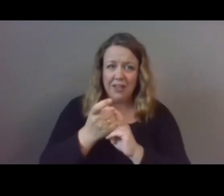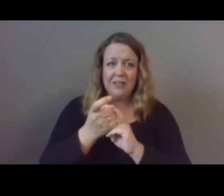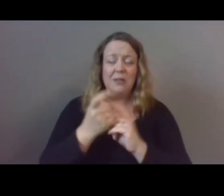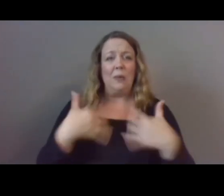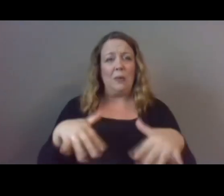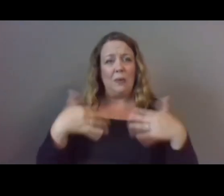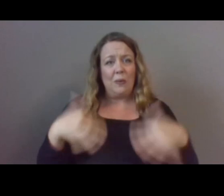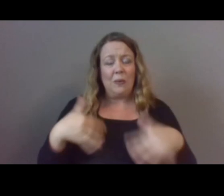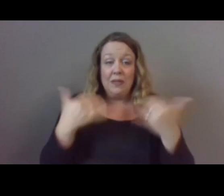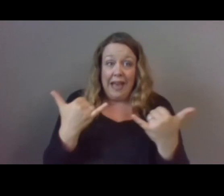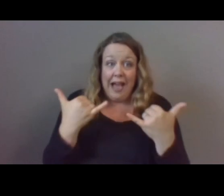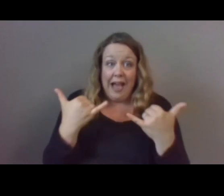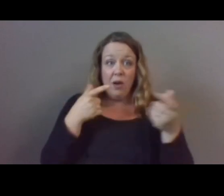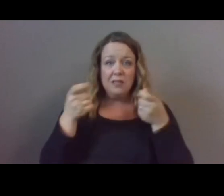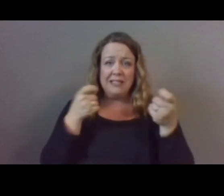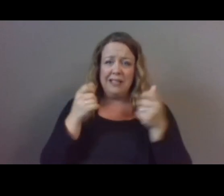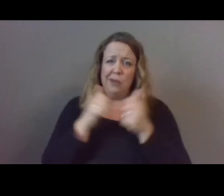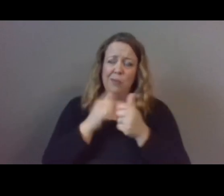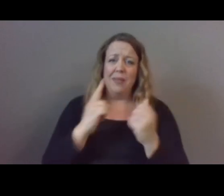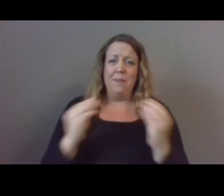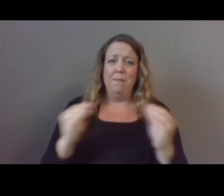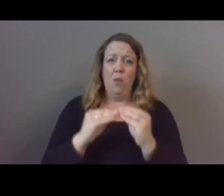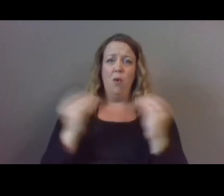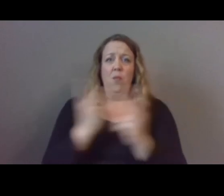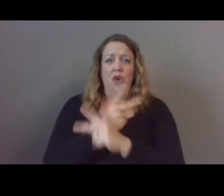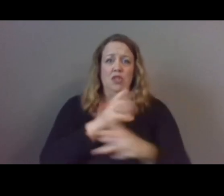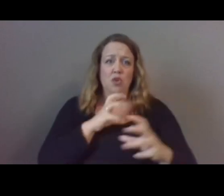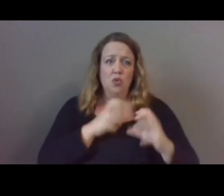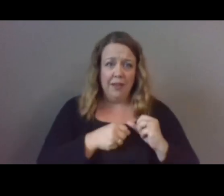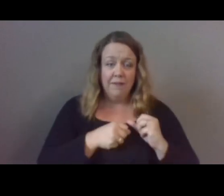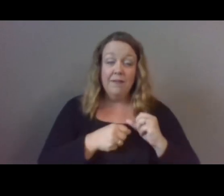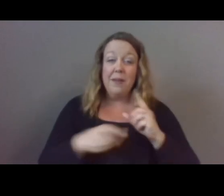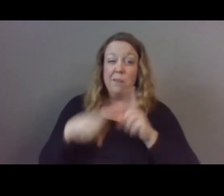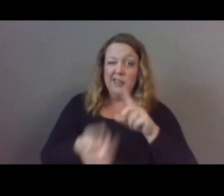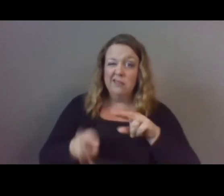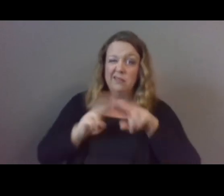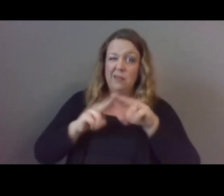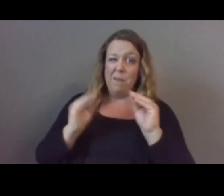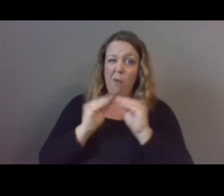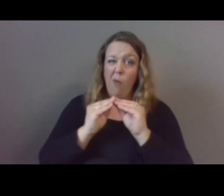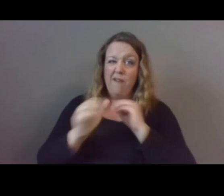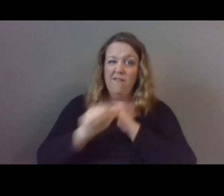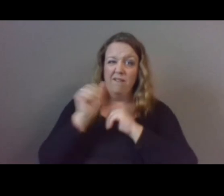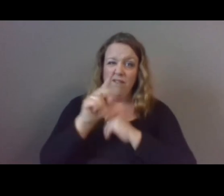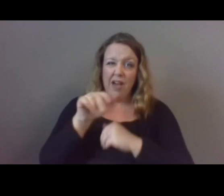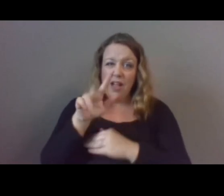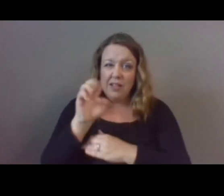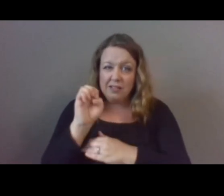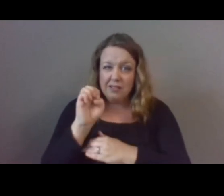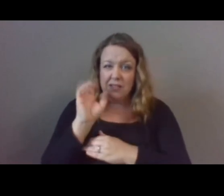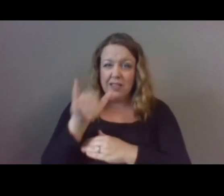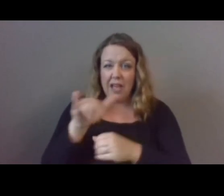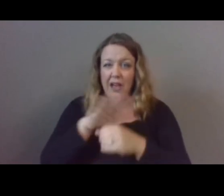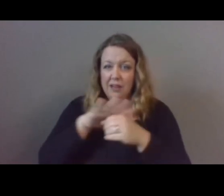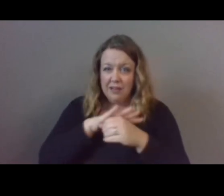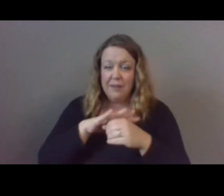dealing with another level of grief, along with escalating violence in those communities. We know that as a result of COVID, more